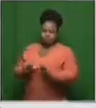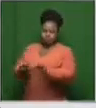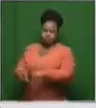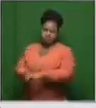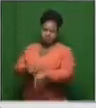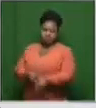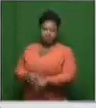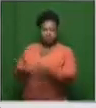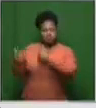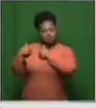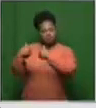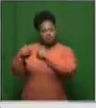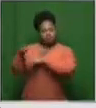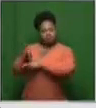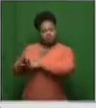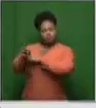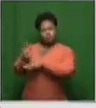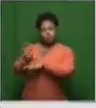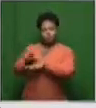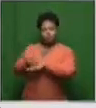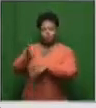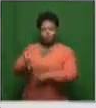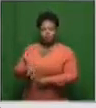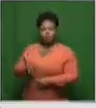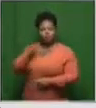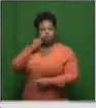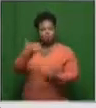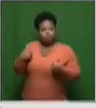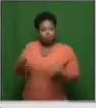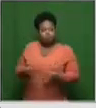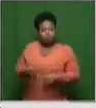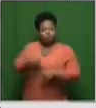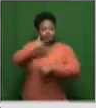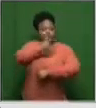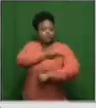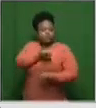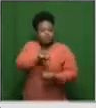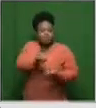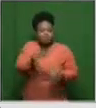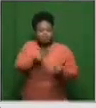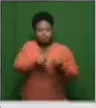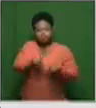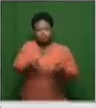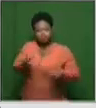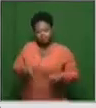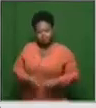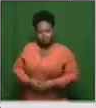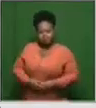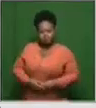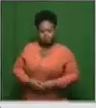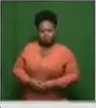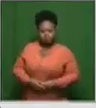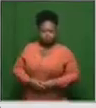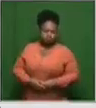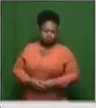safety will continue to be monitored, even after the rollout of the vaccine. And, and, and, and, and,